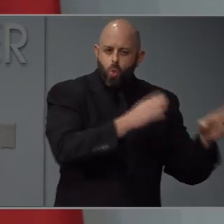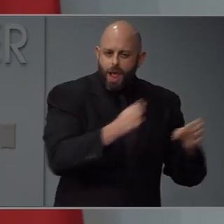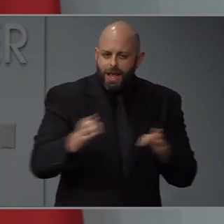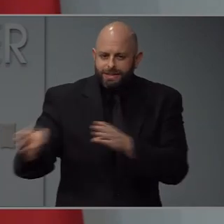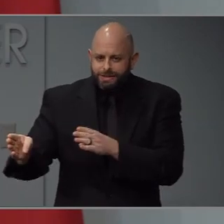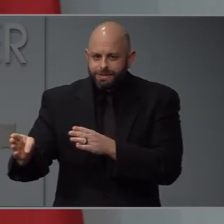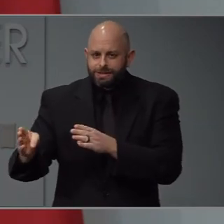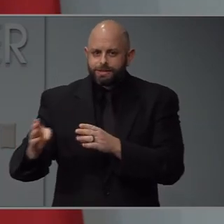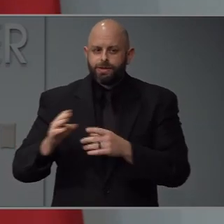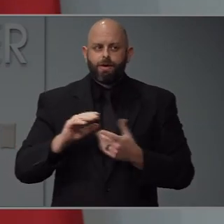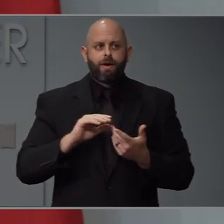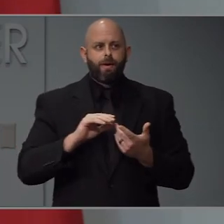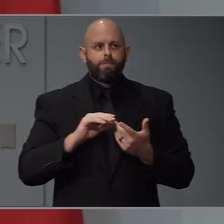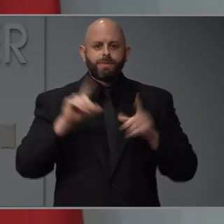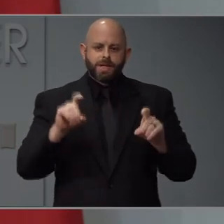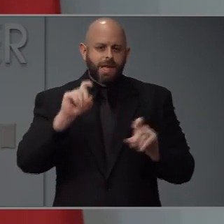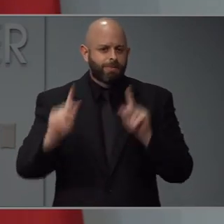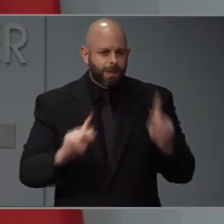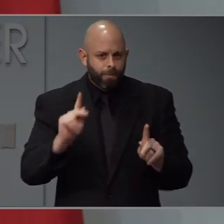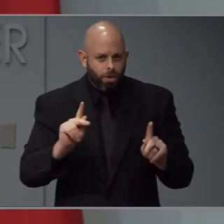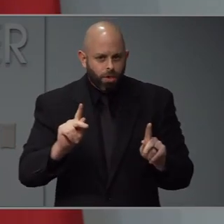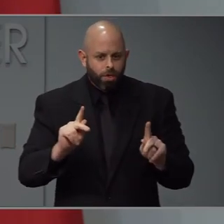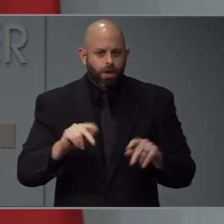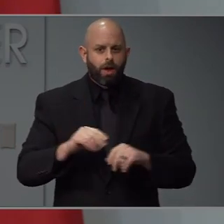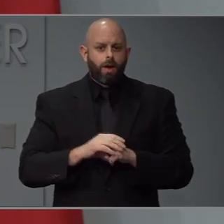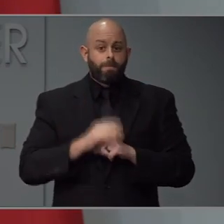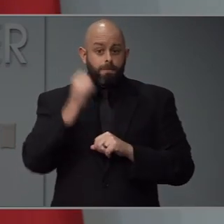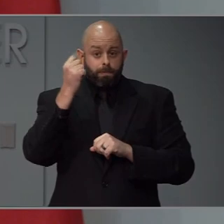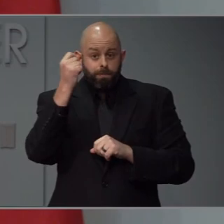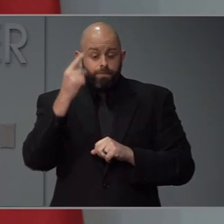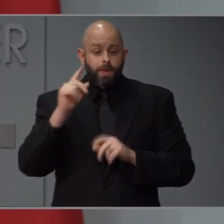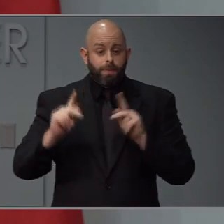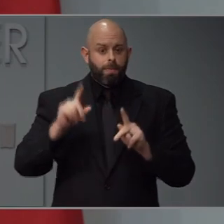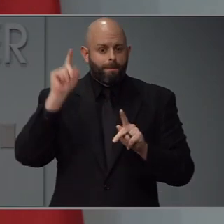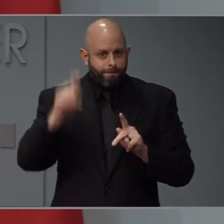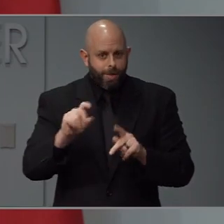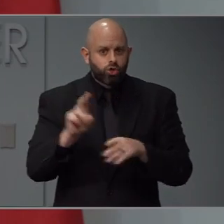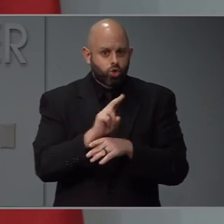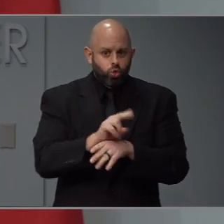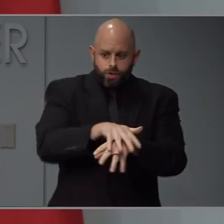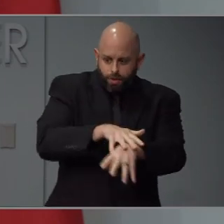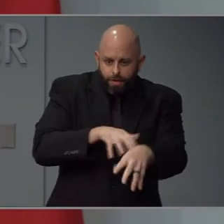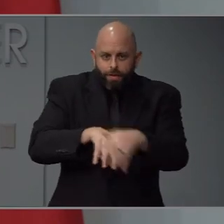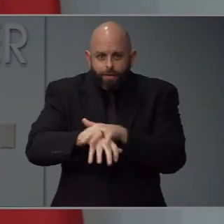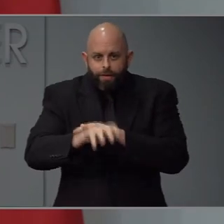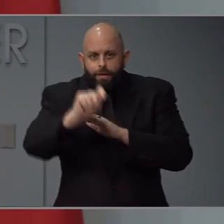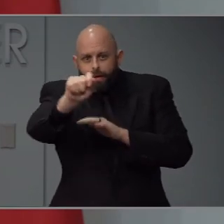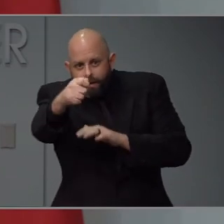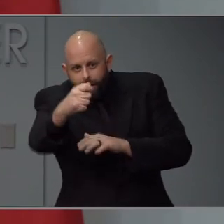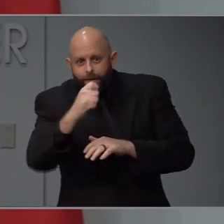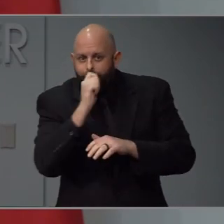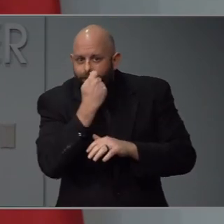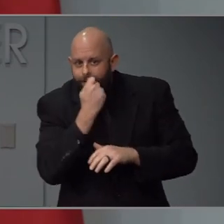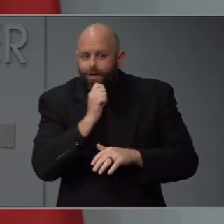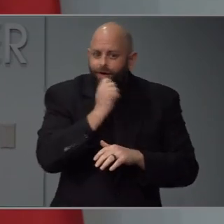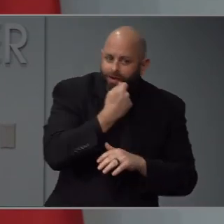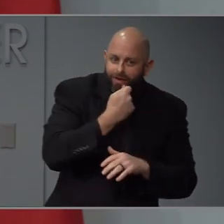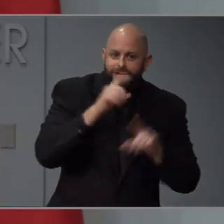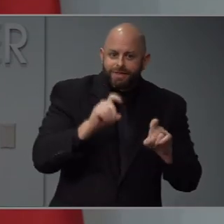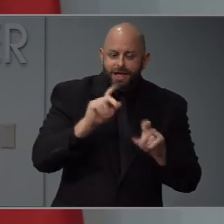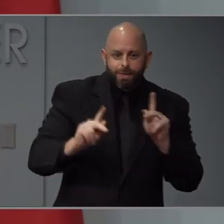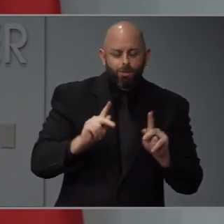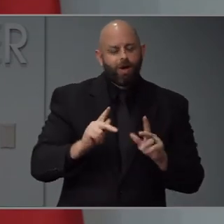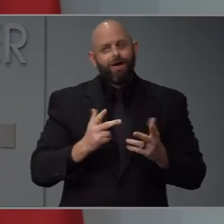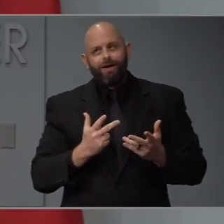samples that uses less of the protective equipment that we know is in short supply. So I know our scientists are working